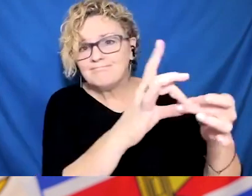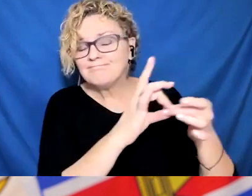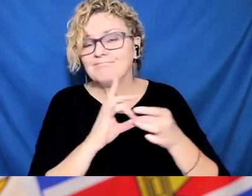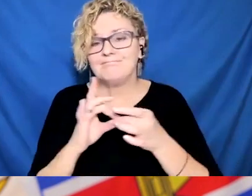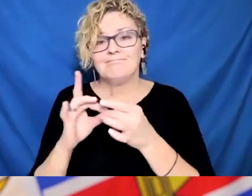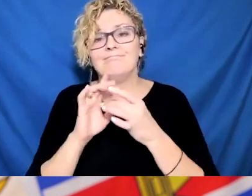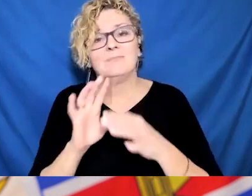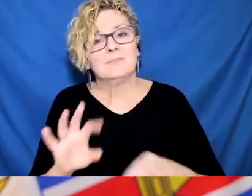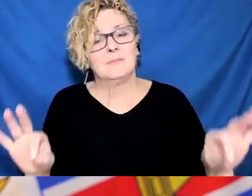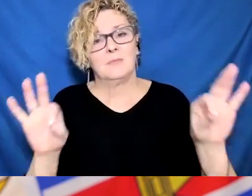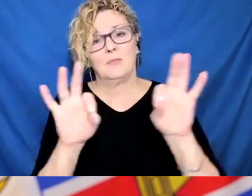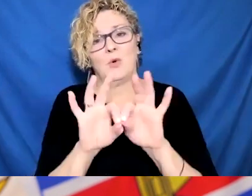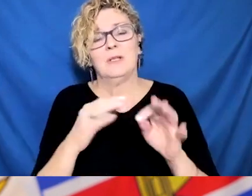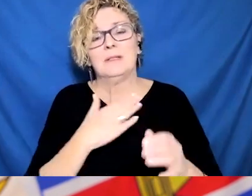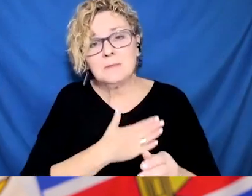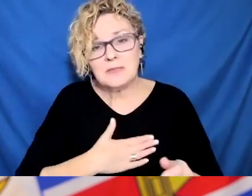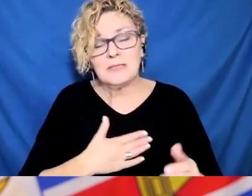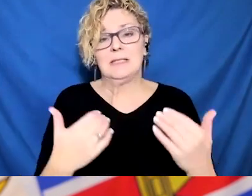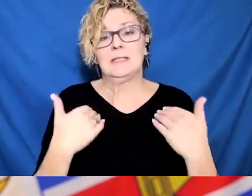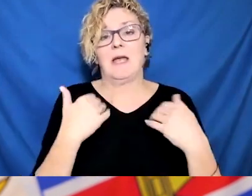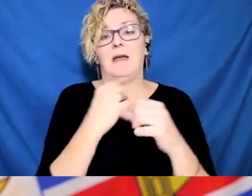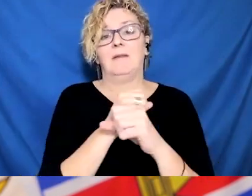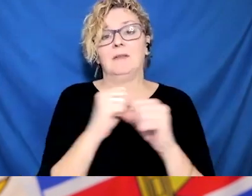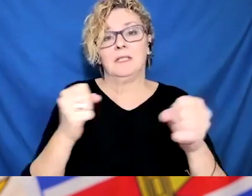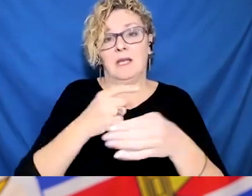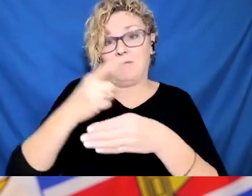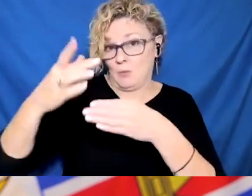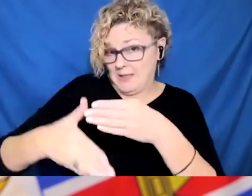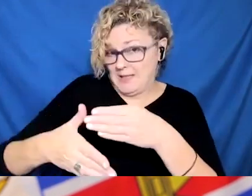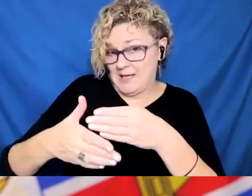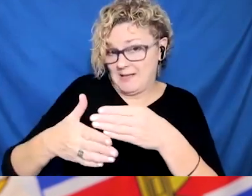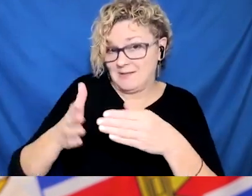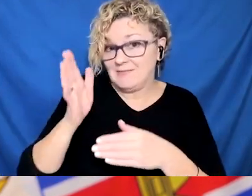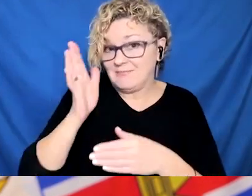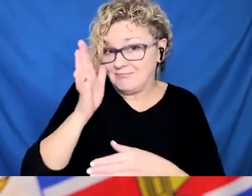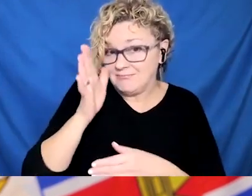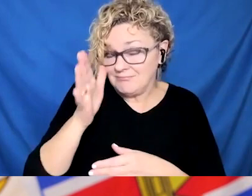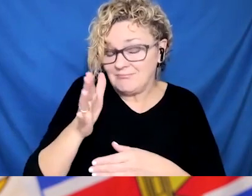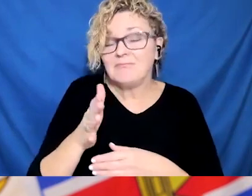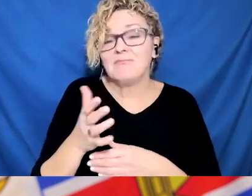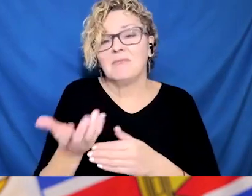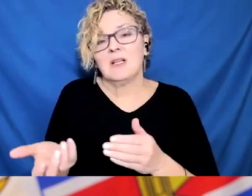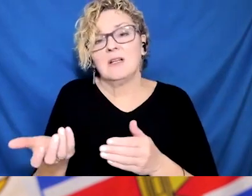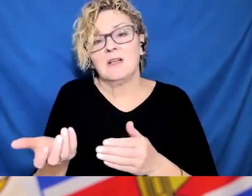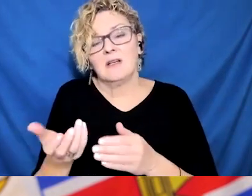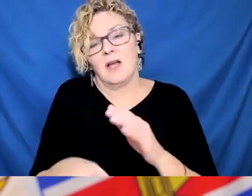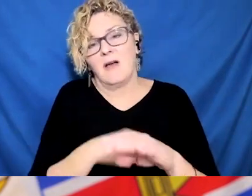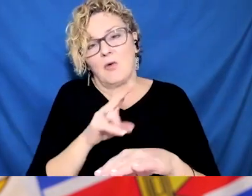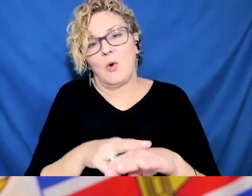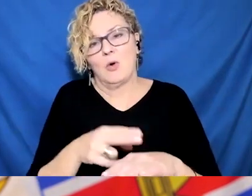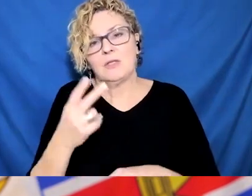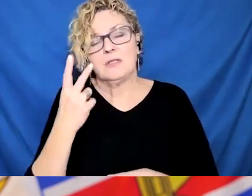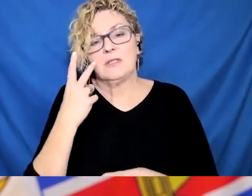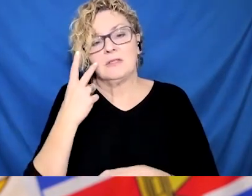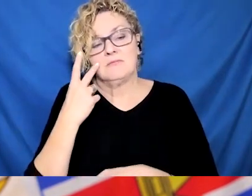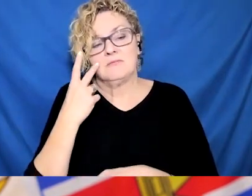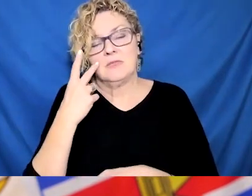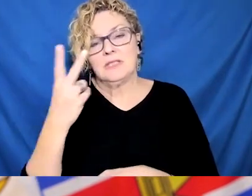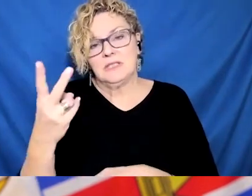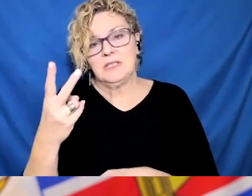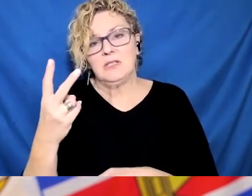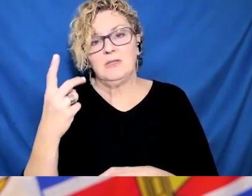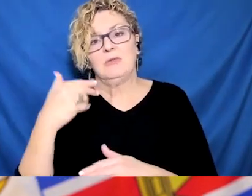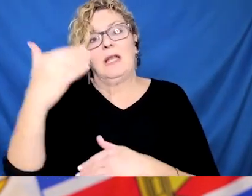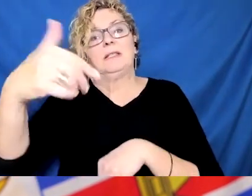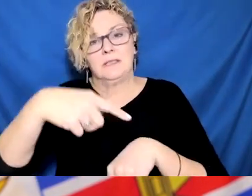control COVID and completely switched to endemic mode over just a few days, even though our hospitals are still full and the staff are barely holding on. So I'd like to know